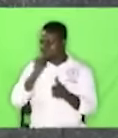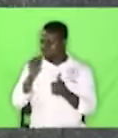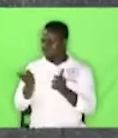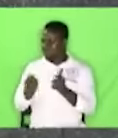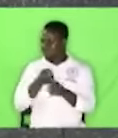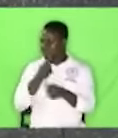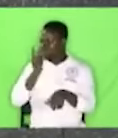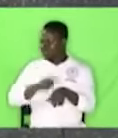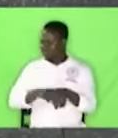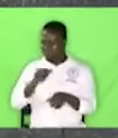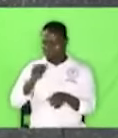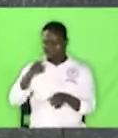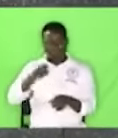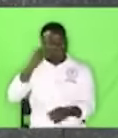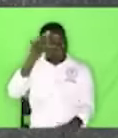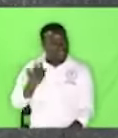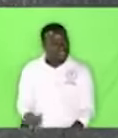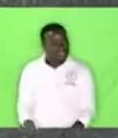passed so why?